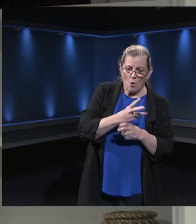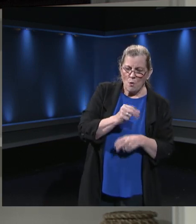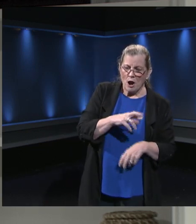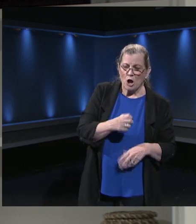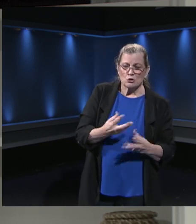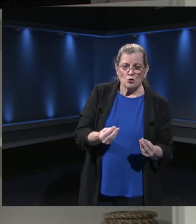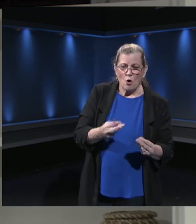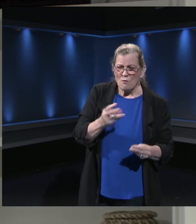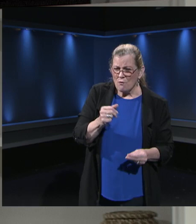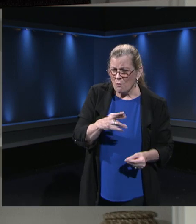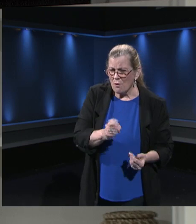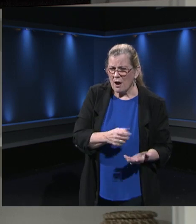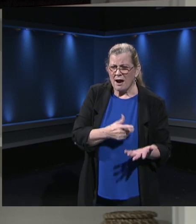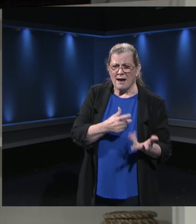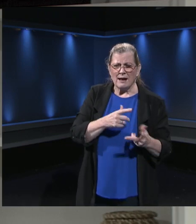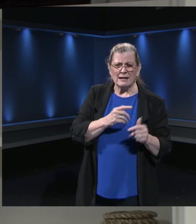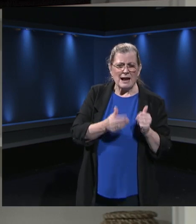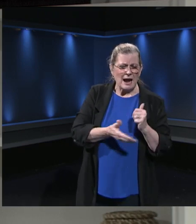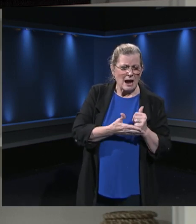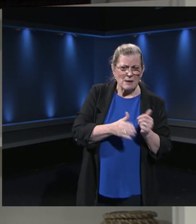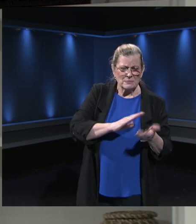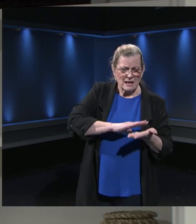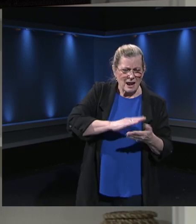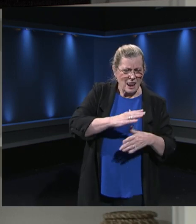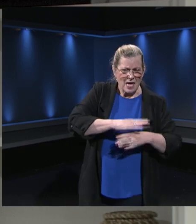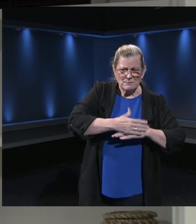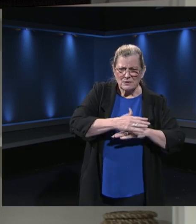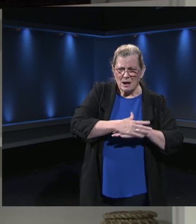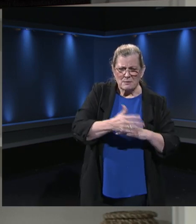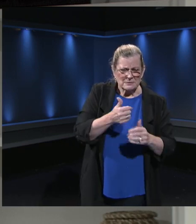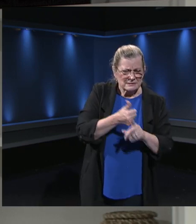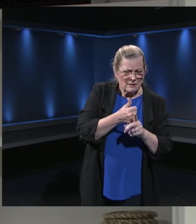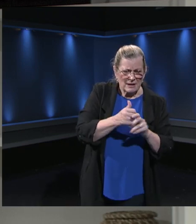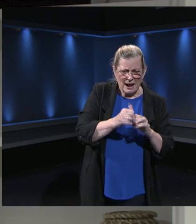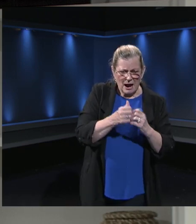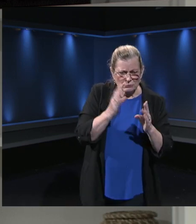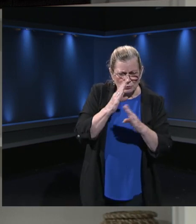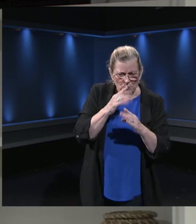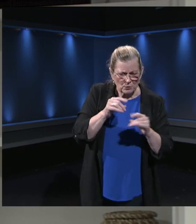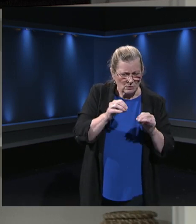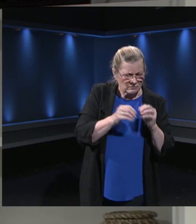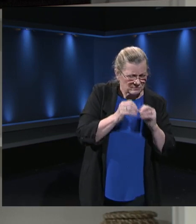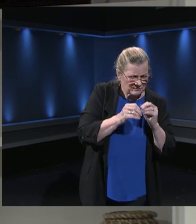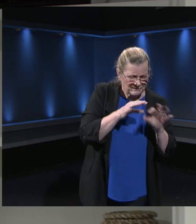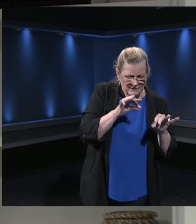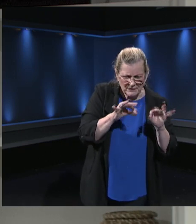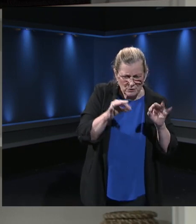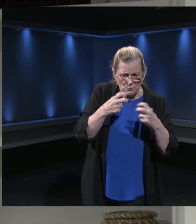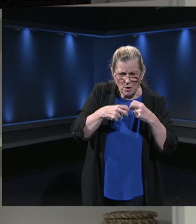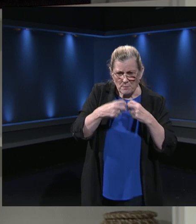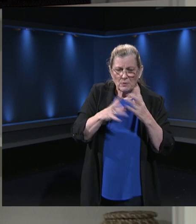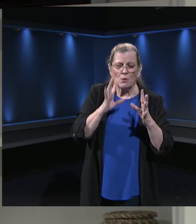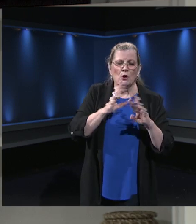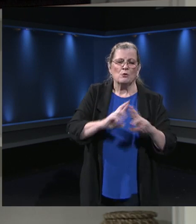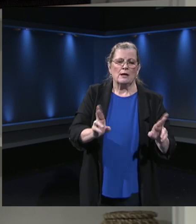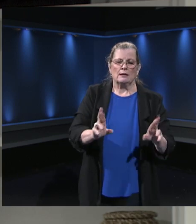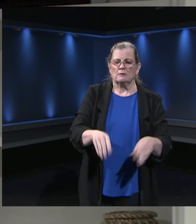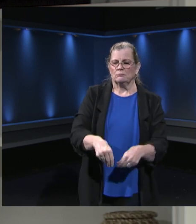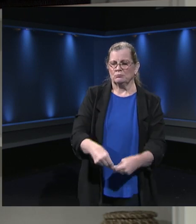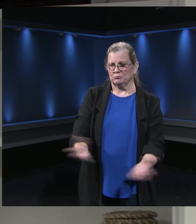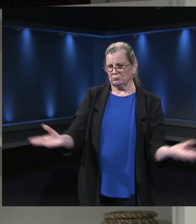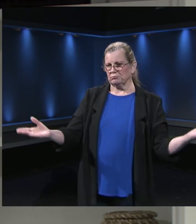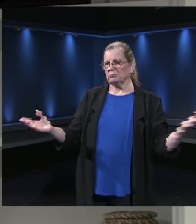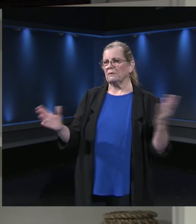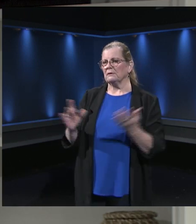helping with the laptop distribution and getting those computers ready. And we provided additional T-Specs support at our elementary schools. So